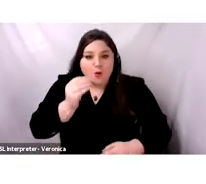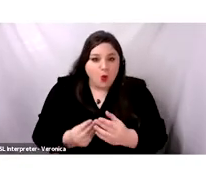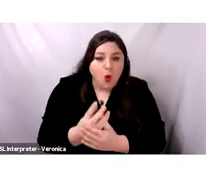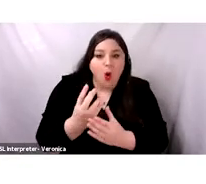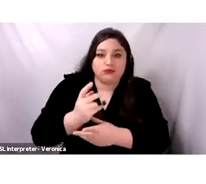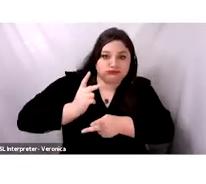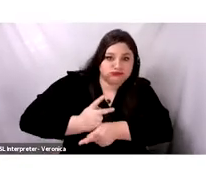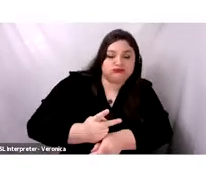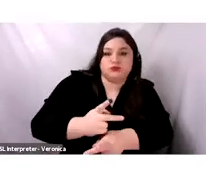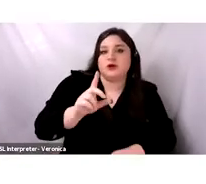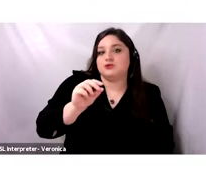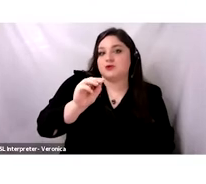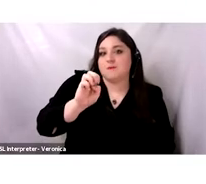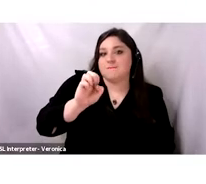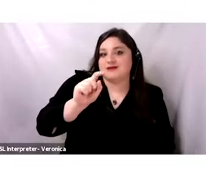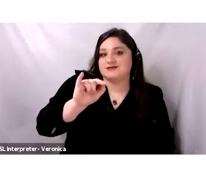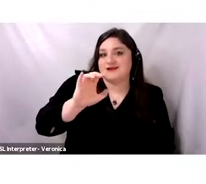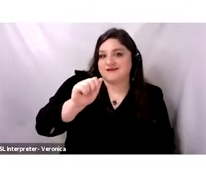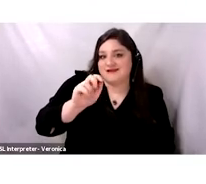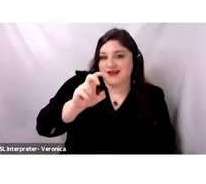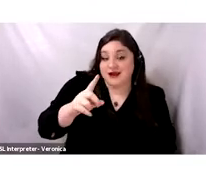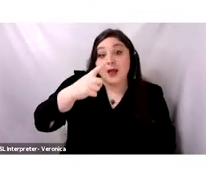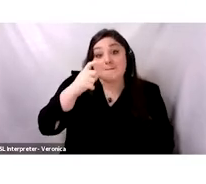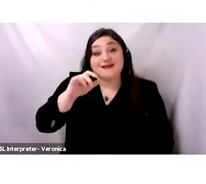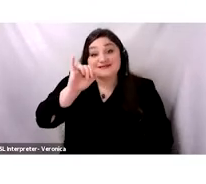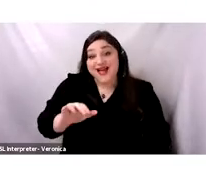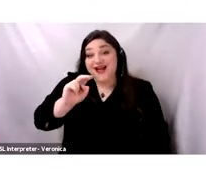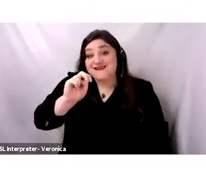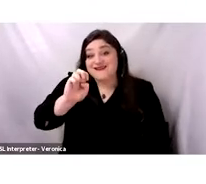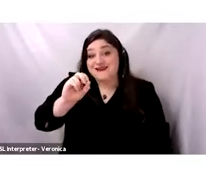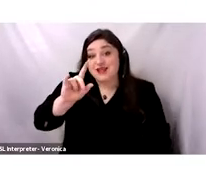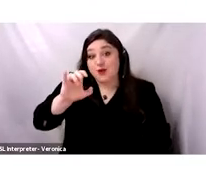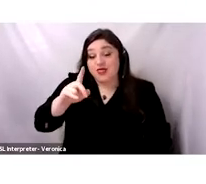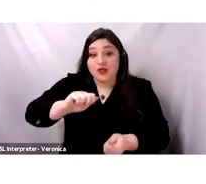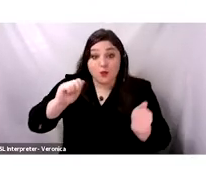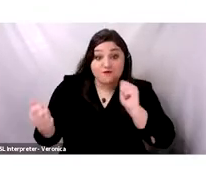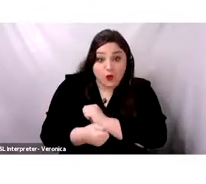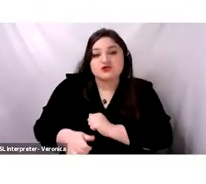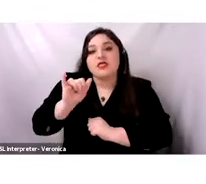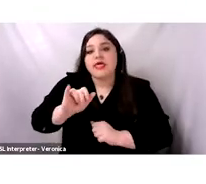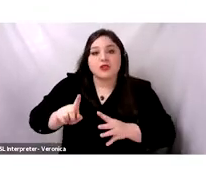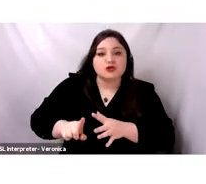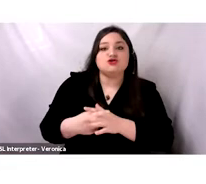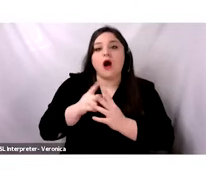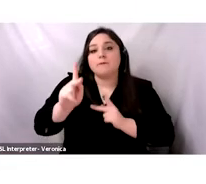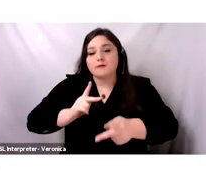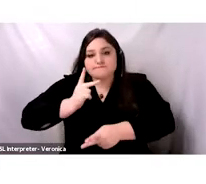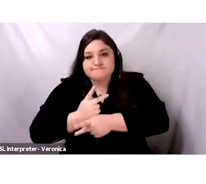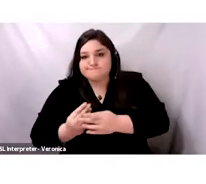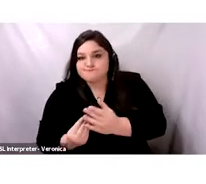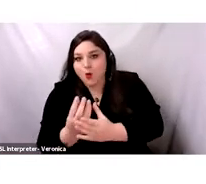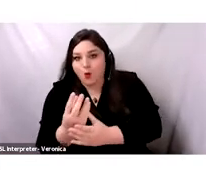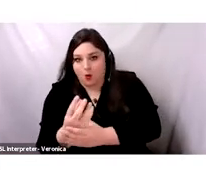agriculture, the Neolithic Revolution, the emergence of agriculture also was,